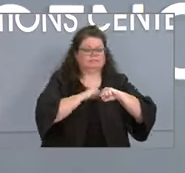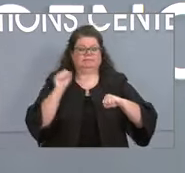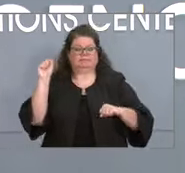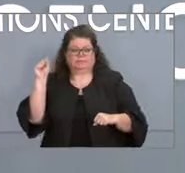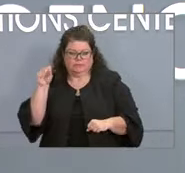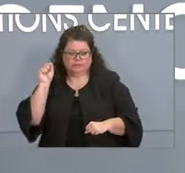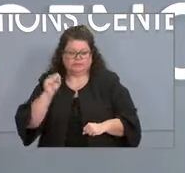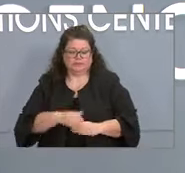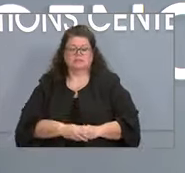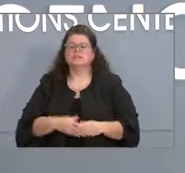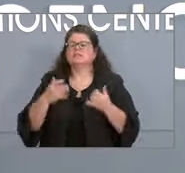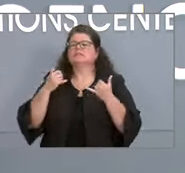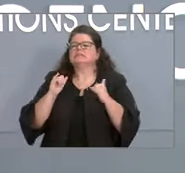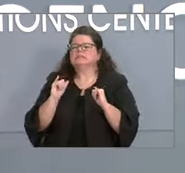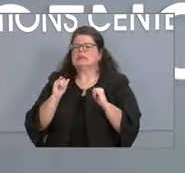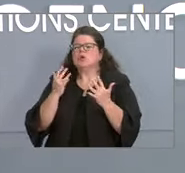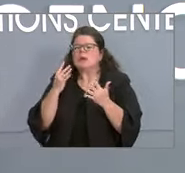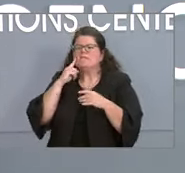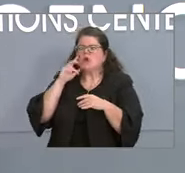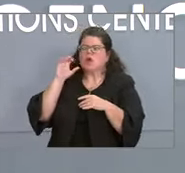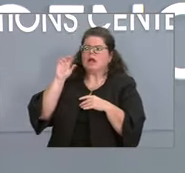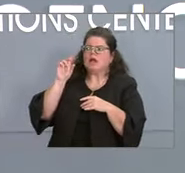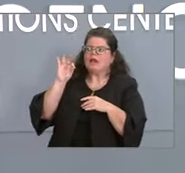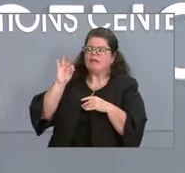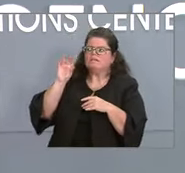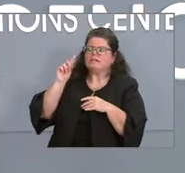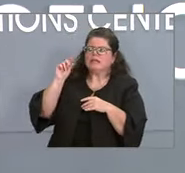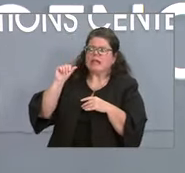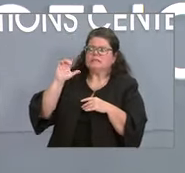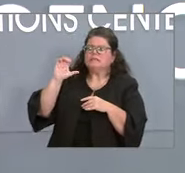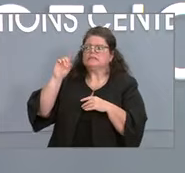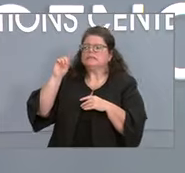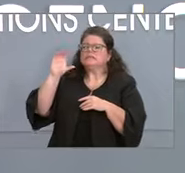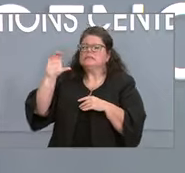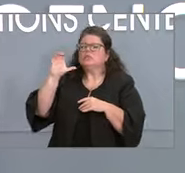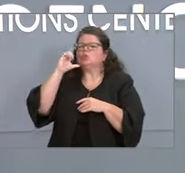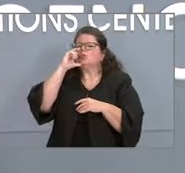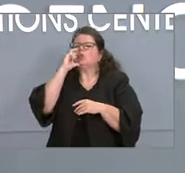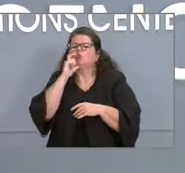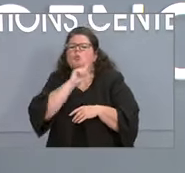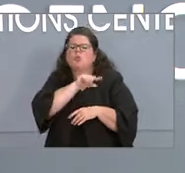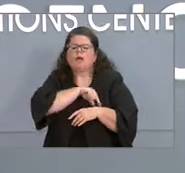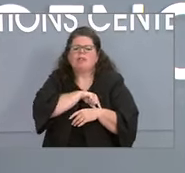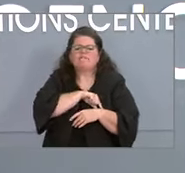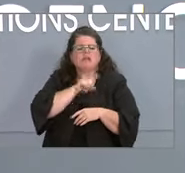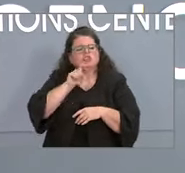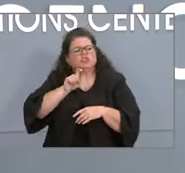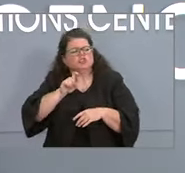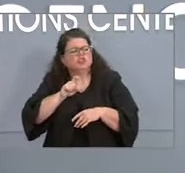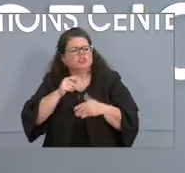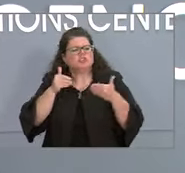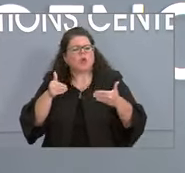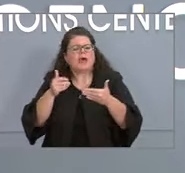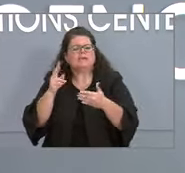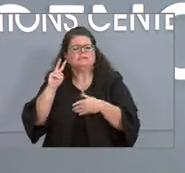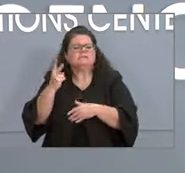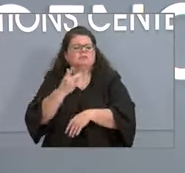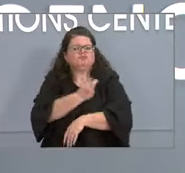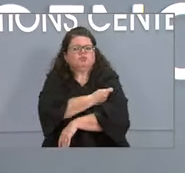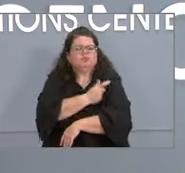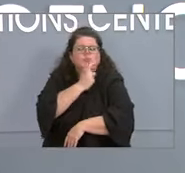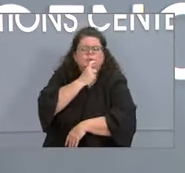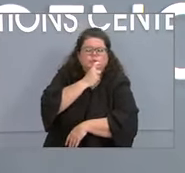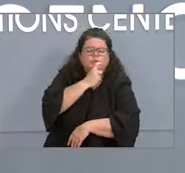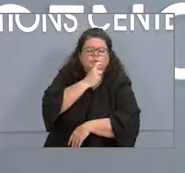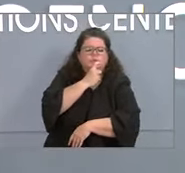we still are waiting to hear from the FDA officially and from the CDC who will be eligible exactly for those boosters. We expect